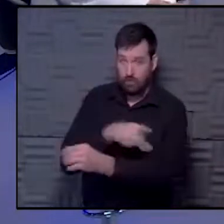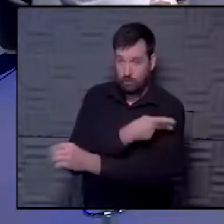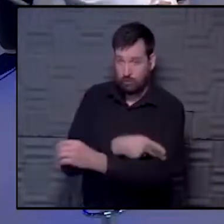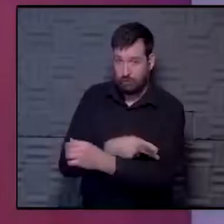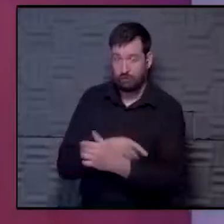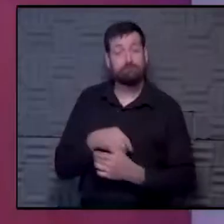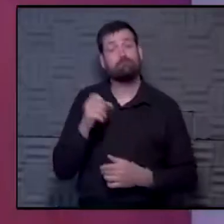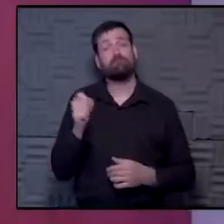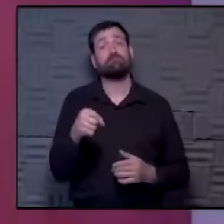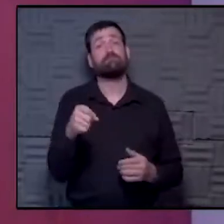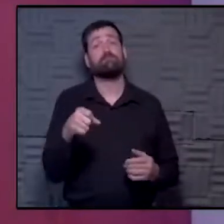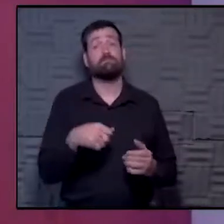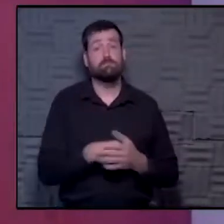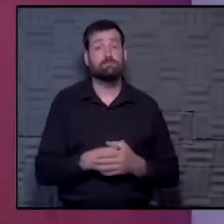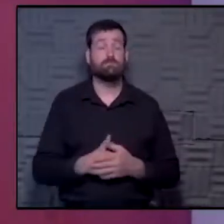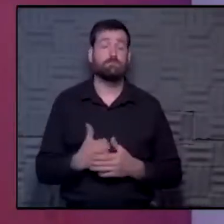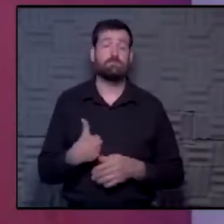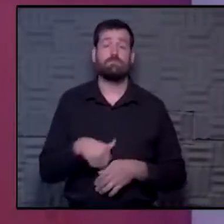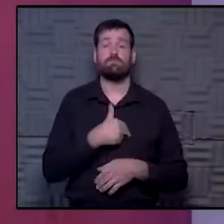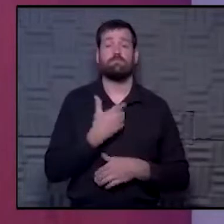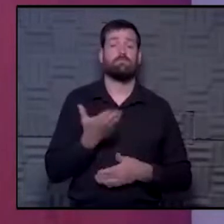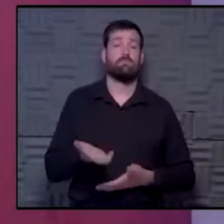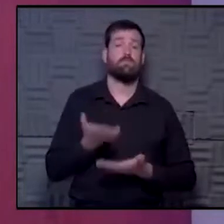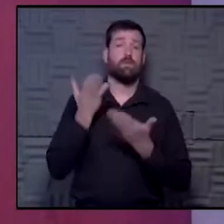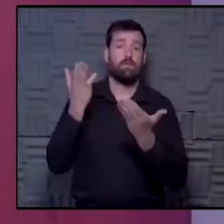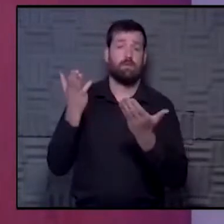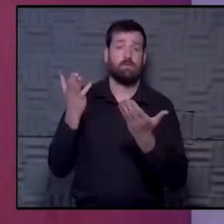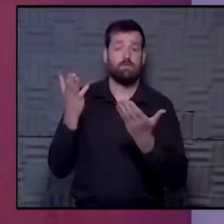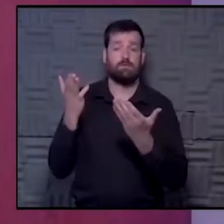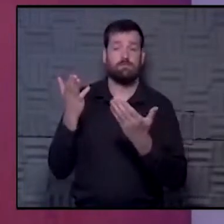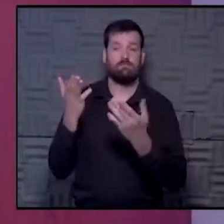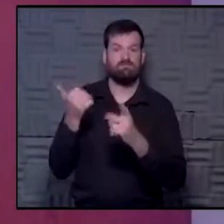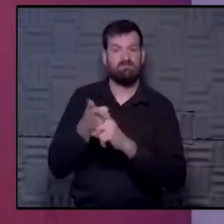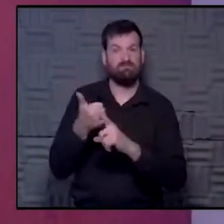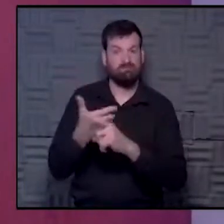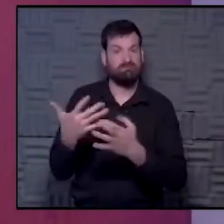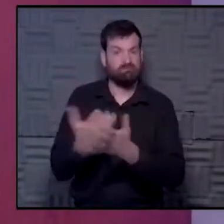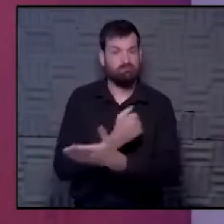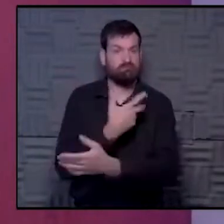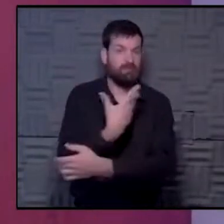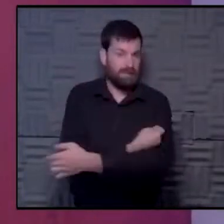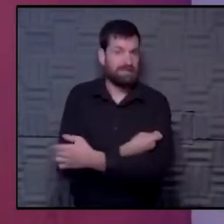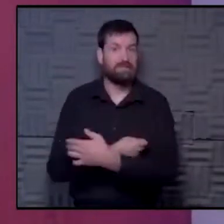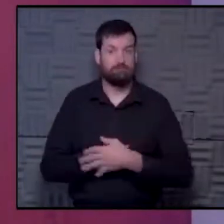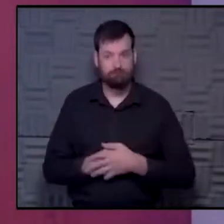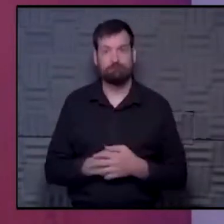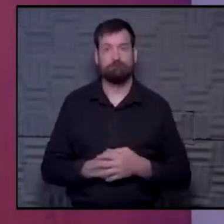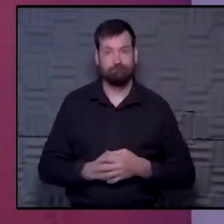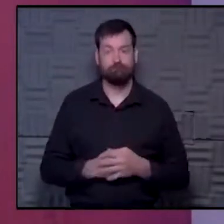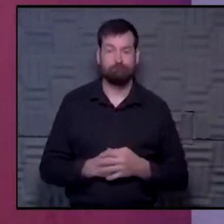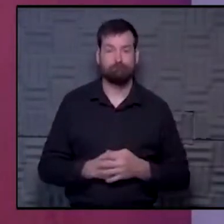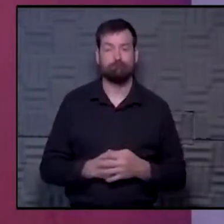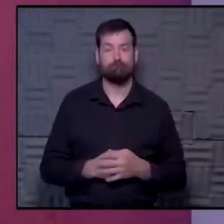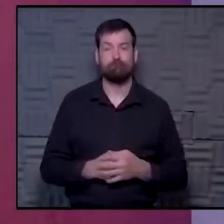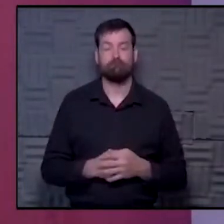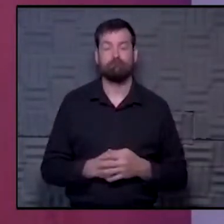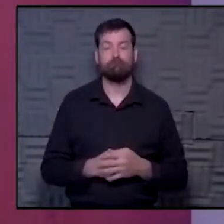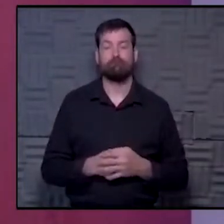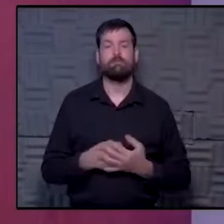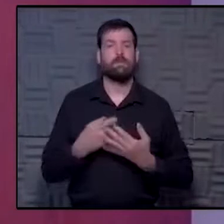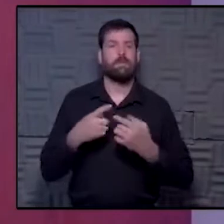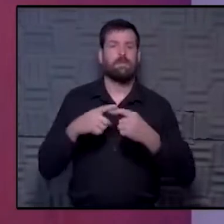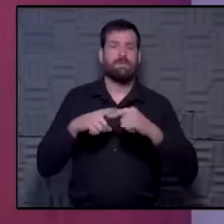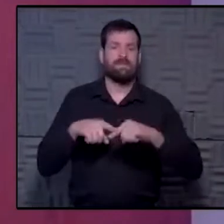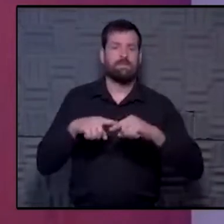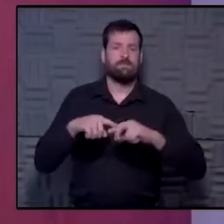that regard. Yeah, we recommend that our patients get the vaccine. I think it depends on